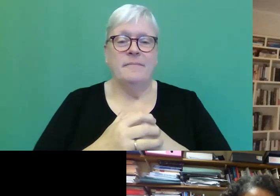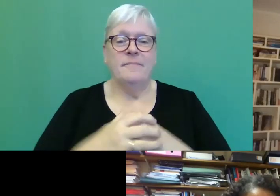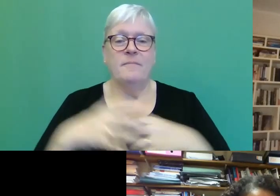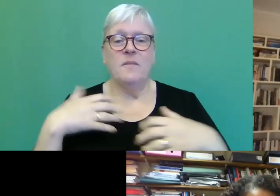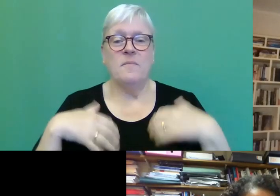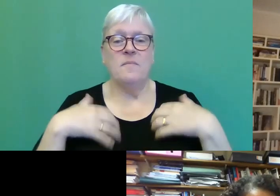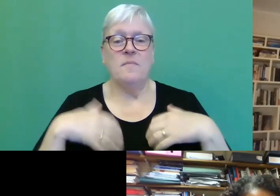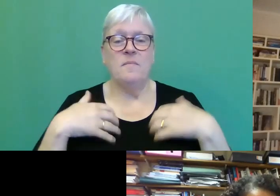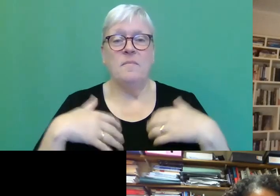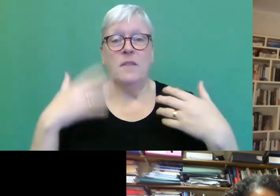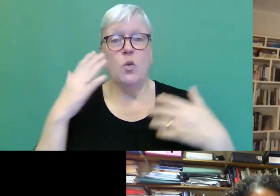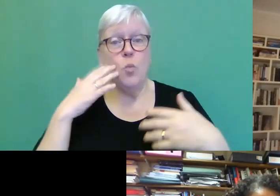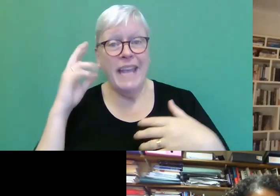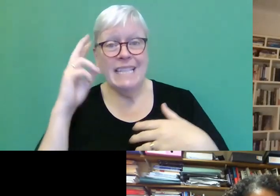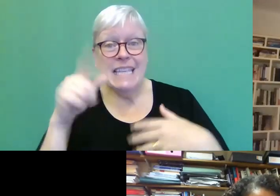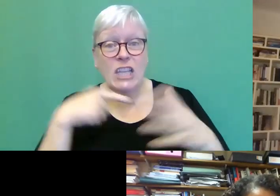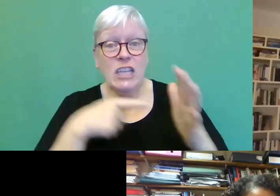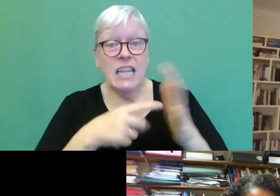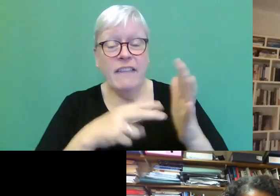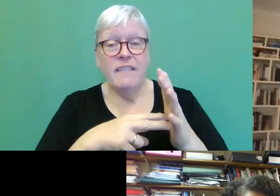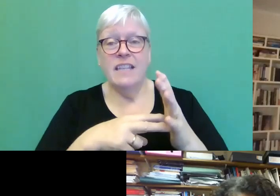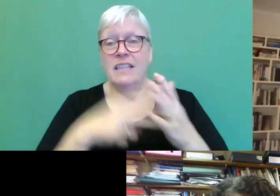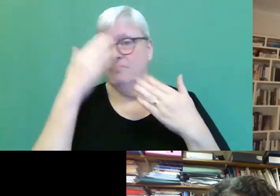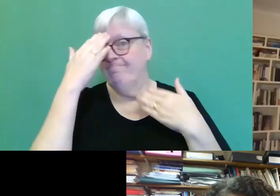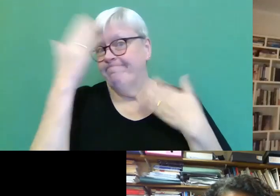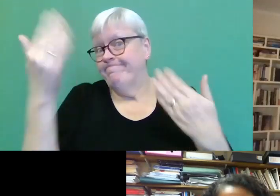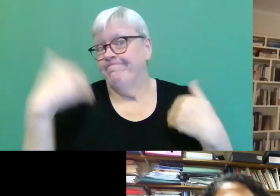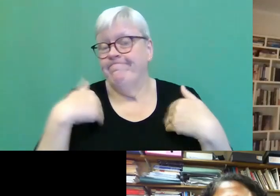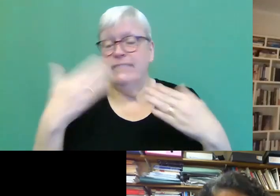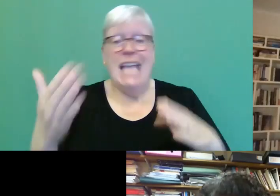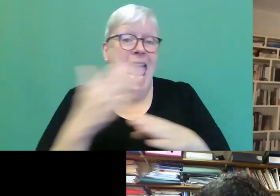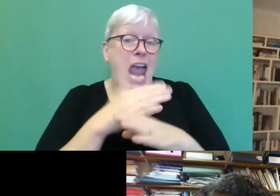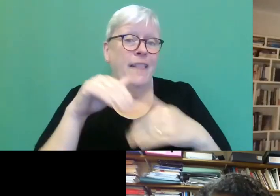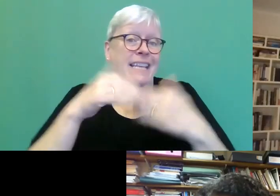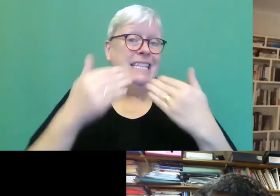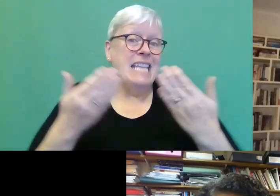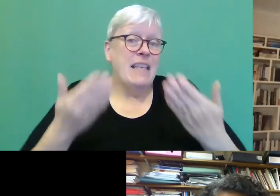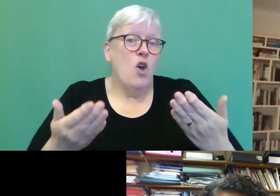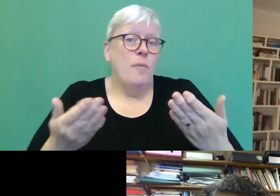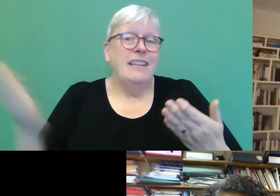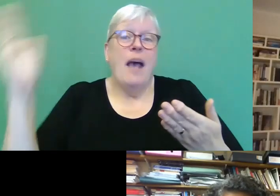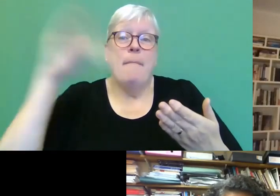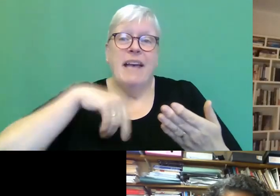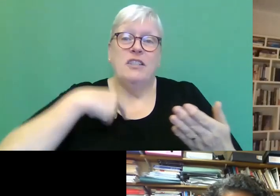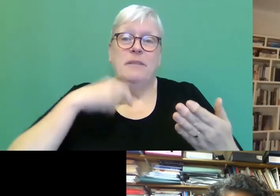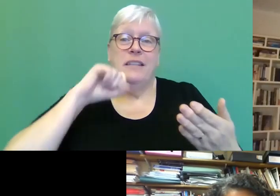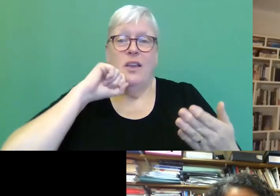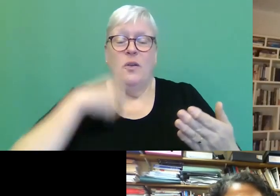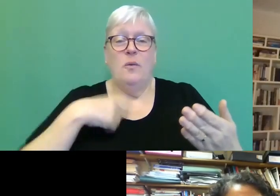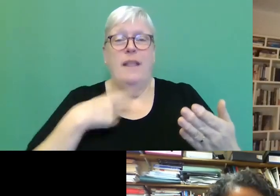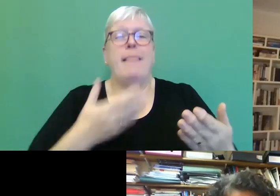we likely to be able to see that on our screens? Oh gosh, I don't know. It's early days yet. Come back to me. I'll get, I'll give you an update.